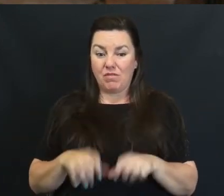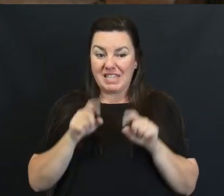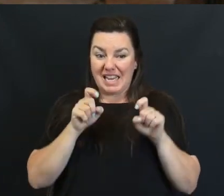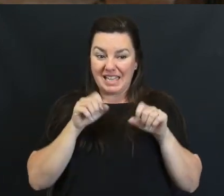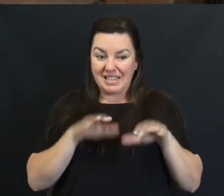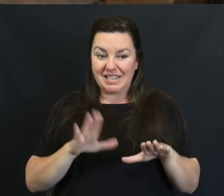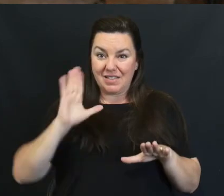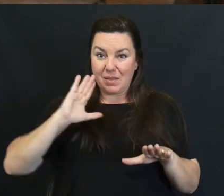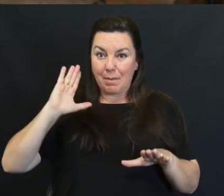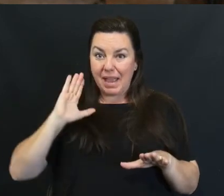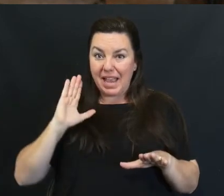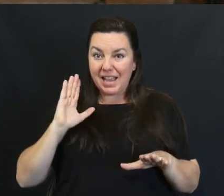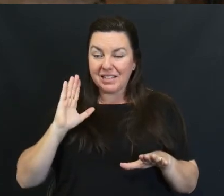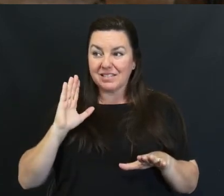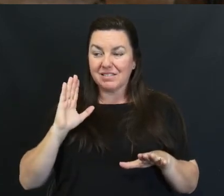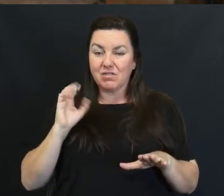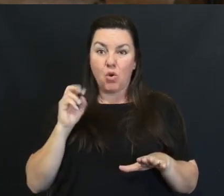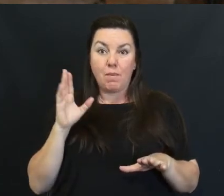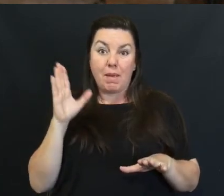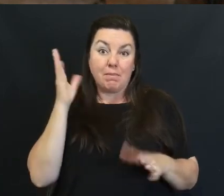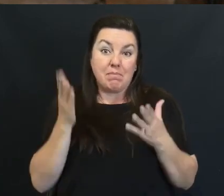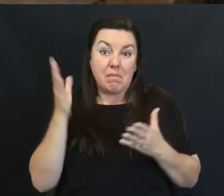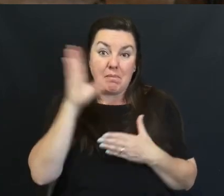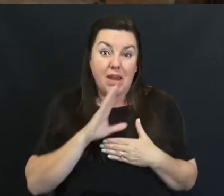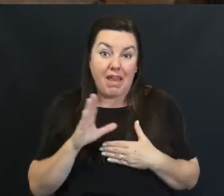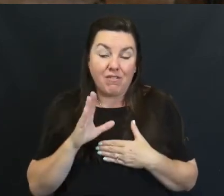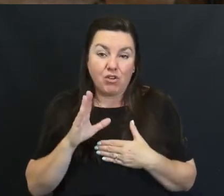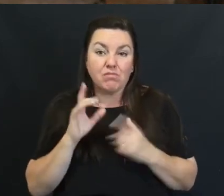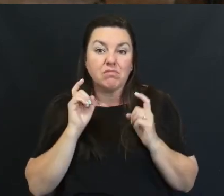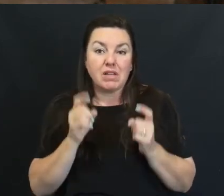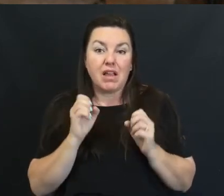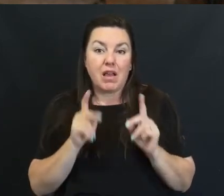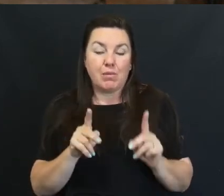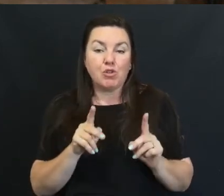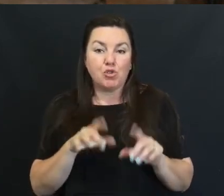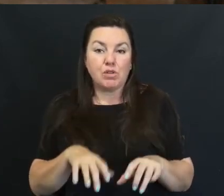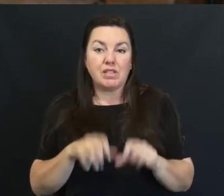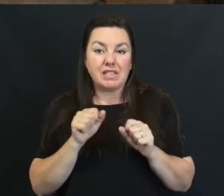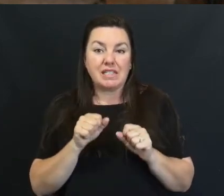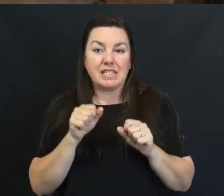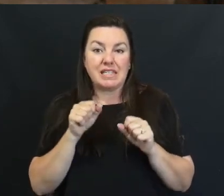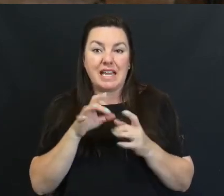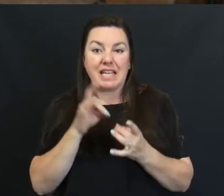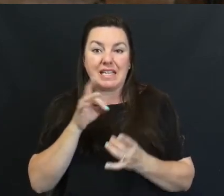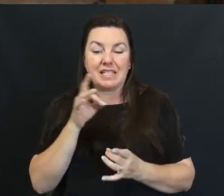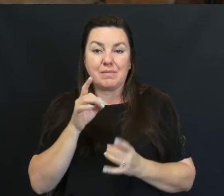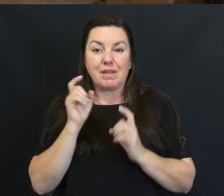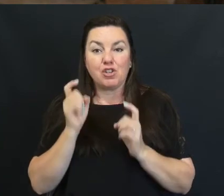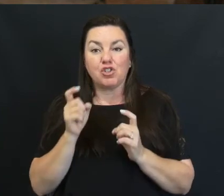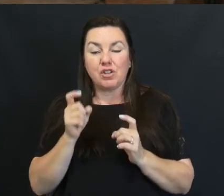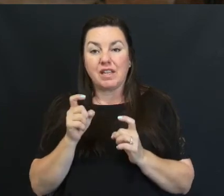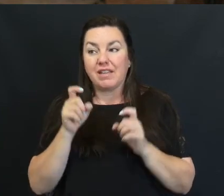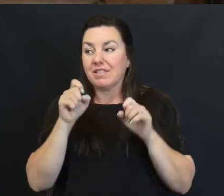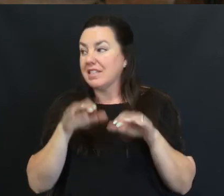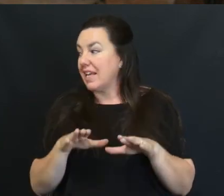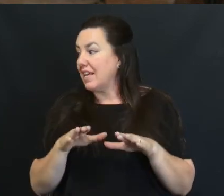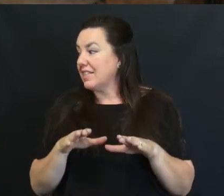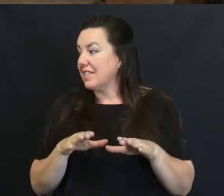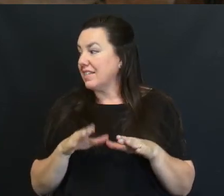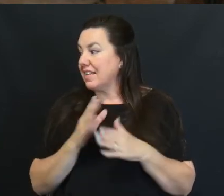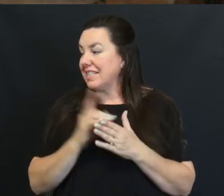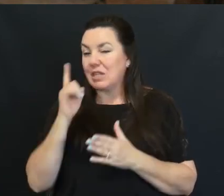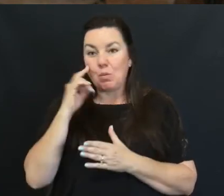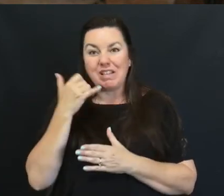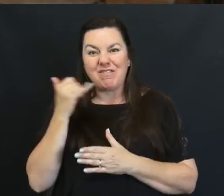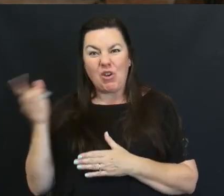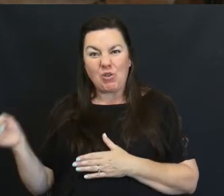You Have Never Taken A Spiritual Gifts So We Wanted To Give You The Opportunity To Take A Spiritual Gifts Test You Can See It's Very Easy Here You Look At